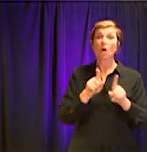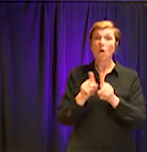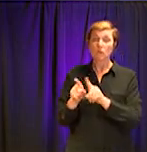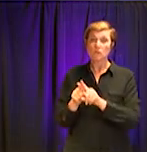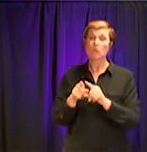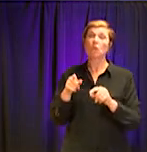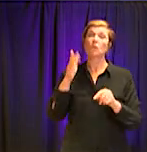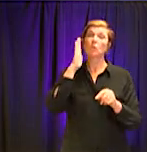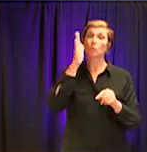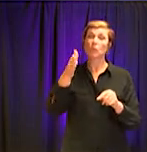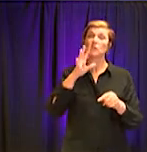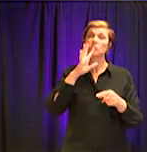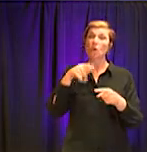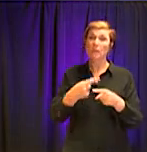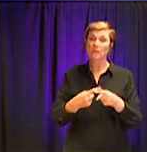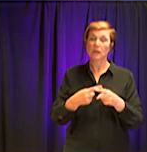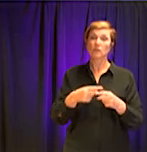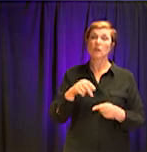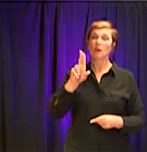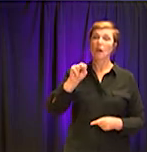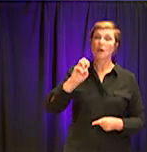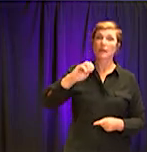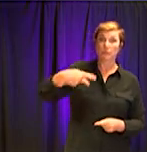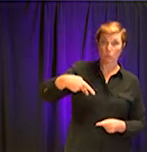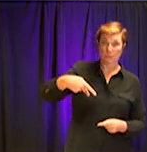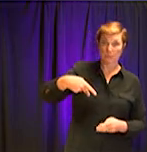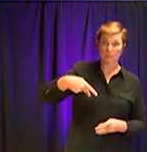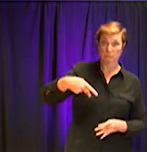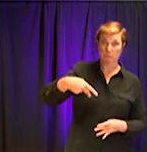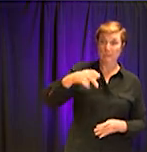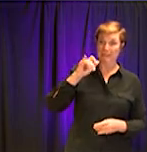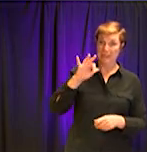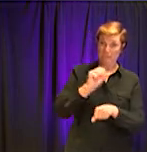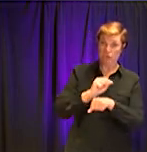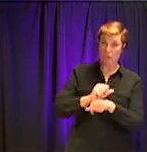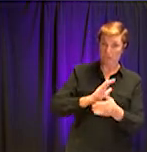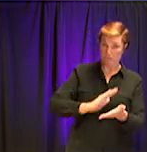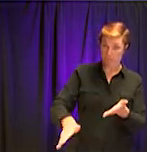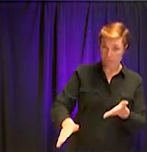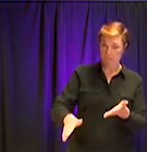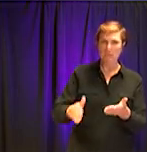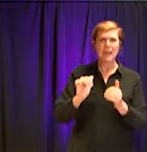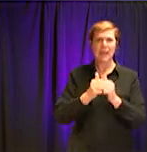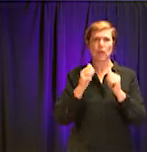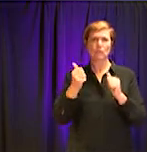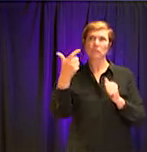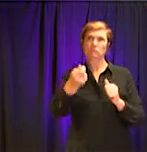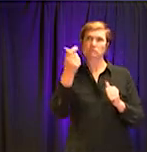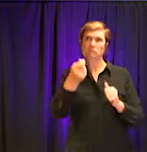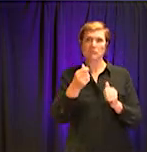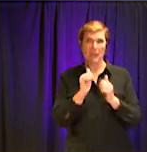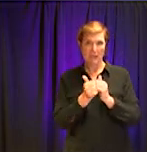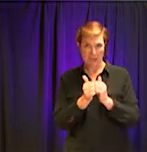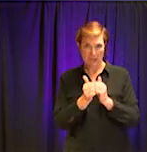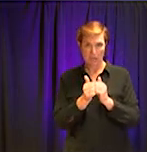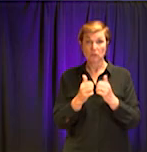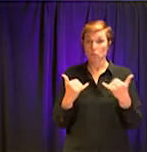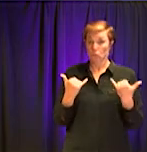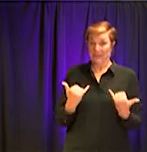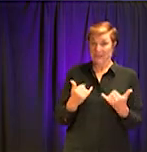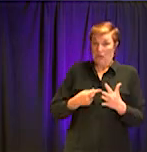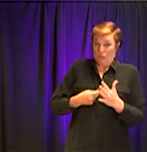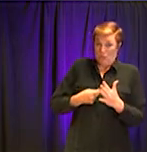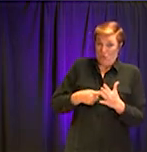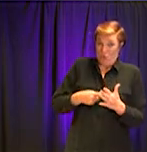unemployment insurance benefits, uh, through the state. There's federal legislation now making its way that will enhance, uh,